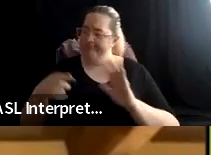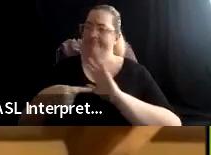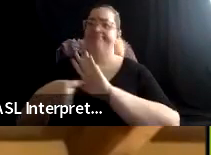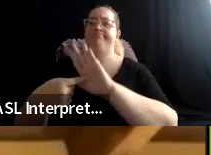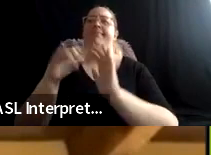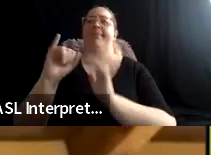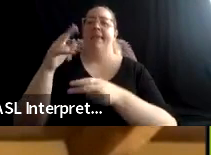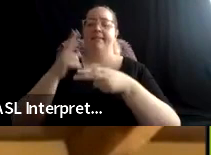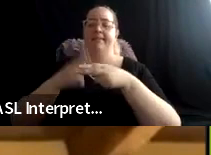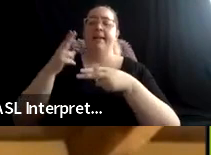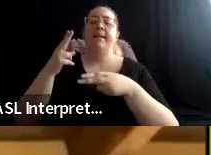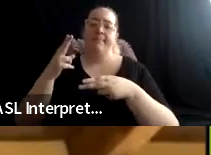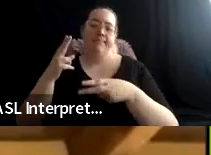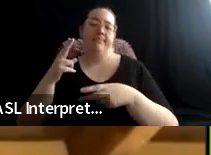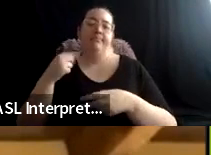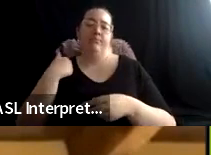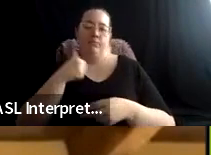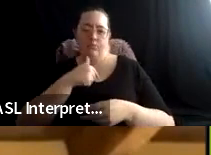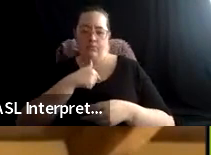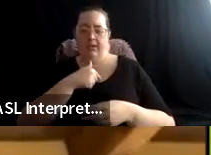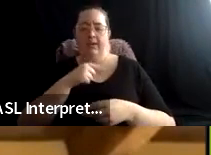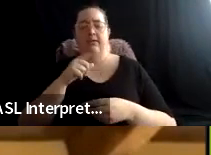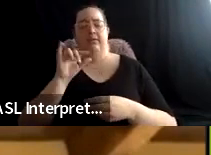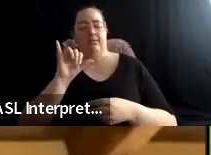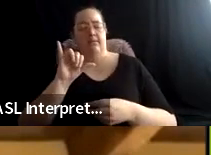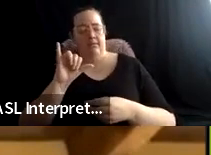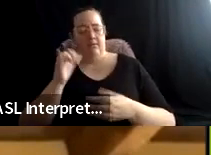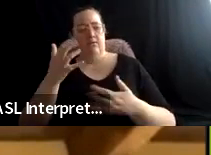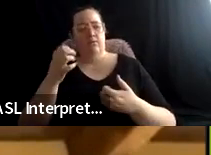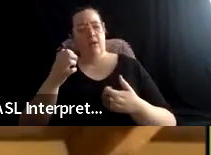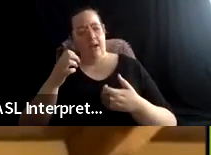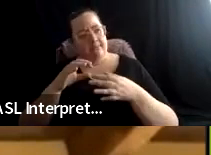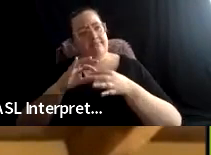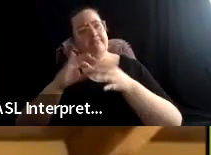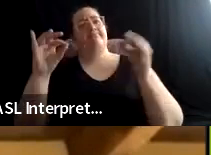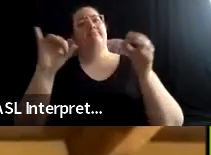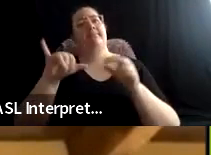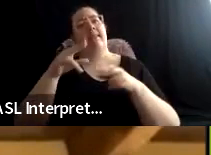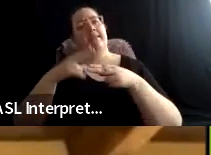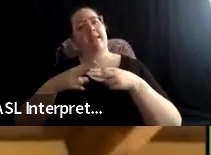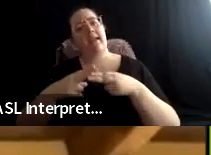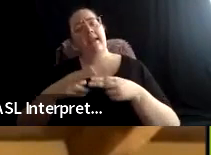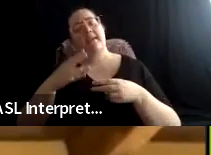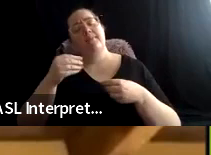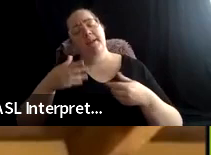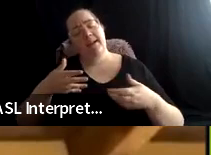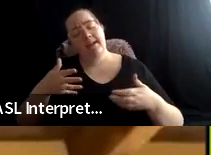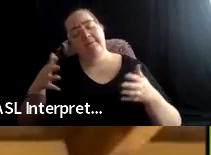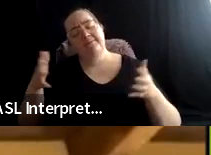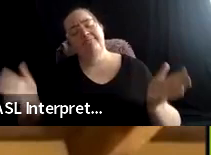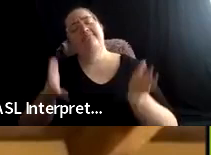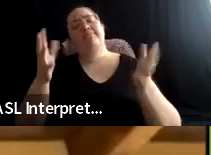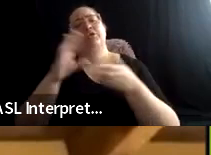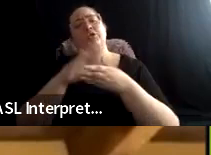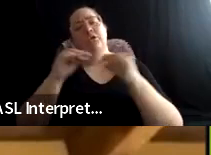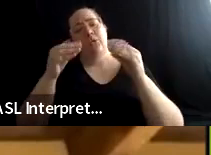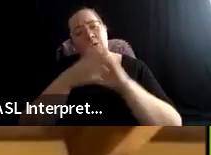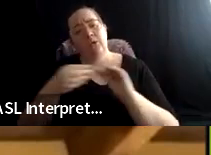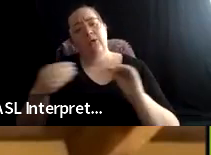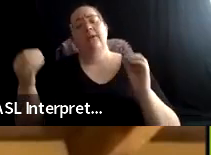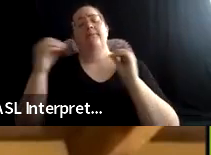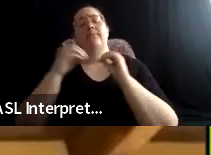reached into through Benel over time to lift up that name and to lift up stories and, um, a more complex